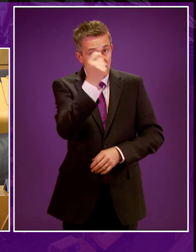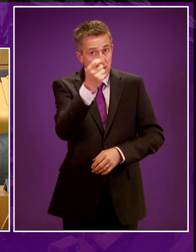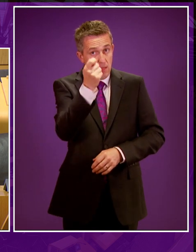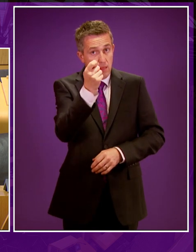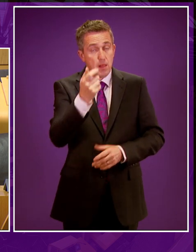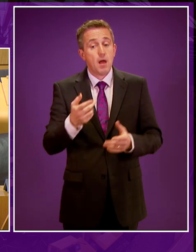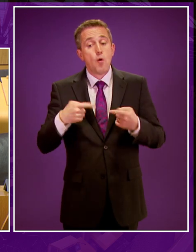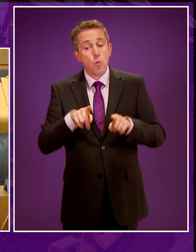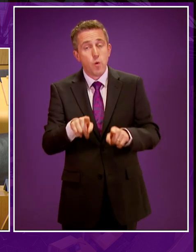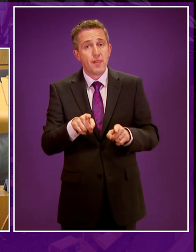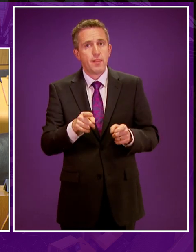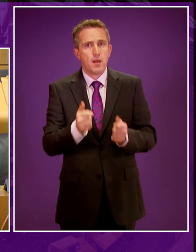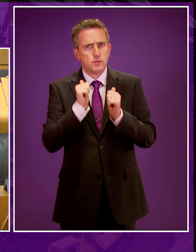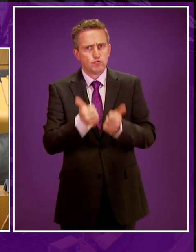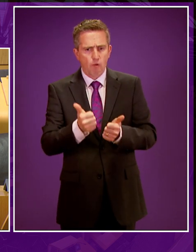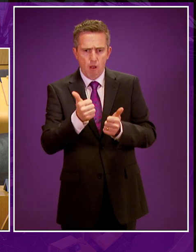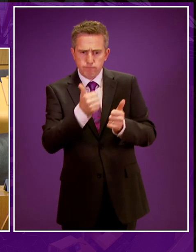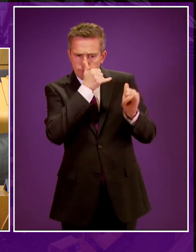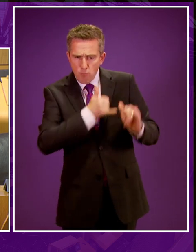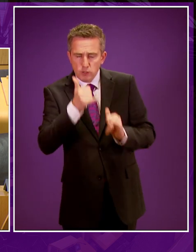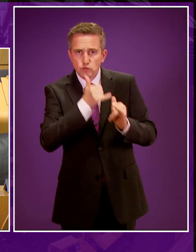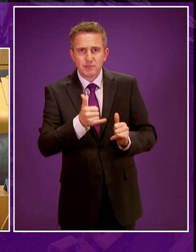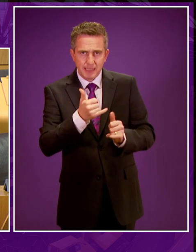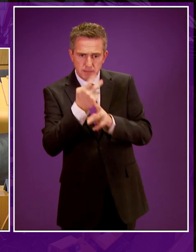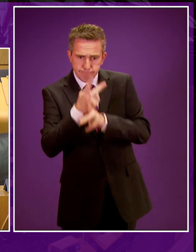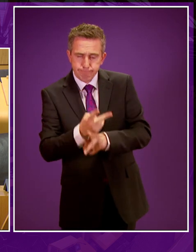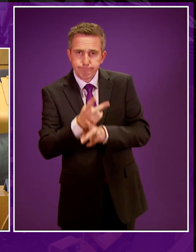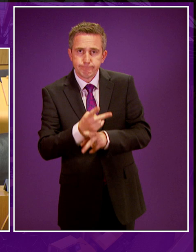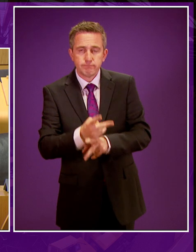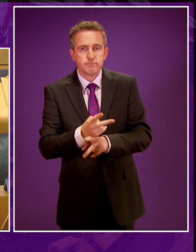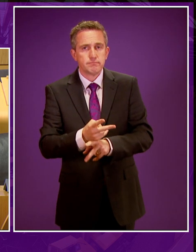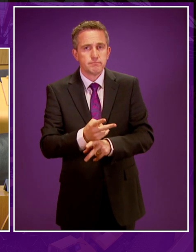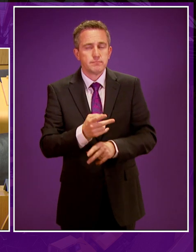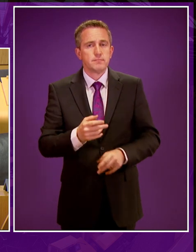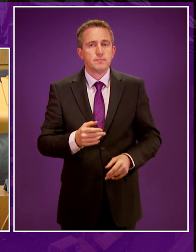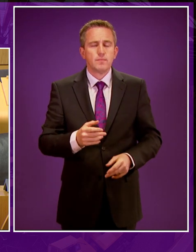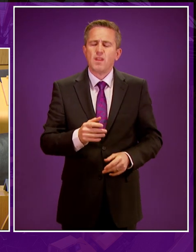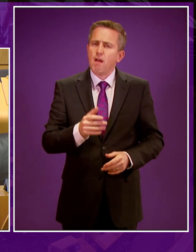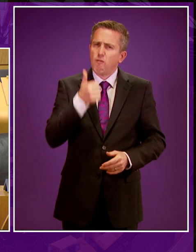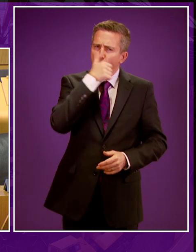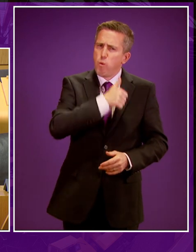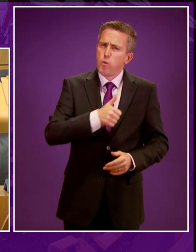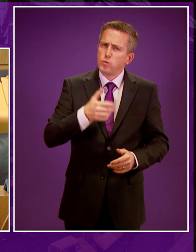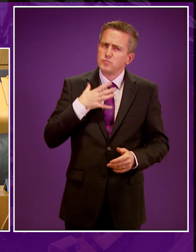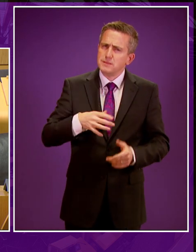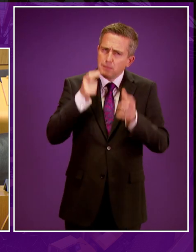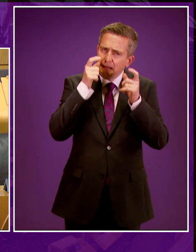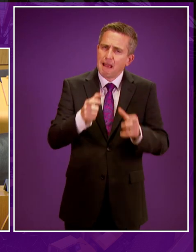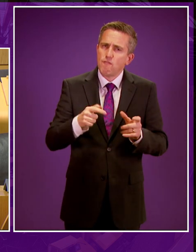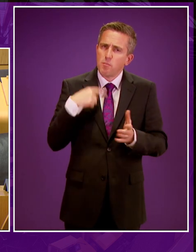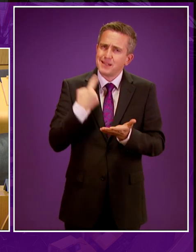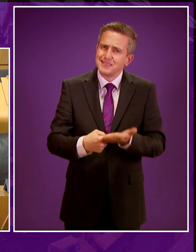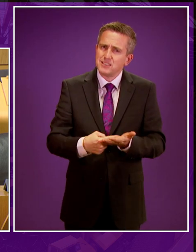strong regulatory and monitoring framework. Presenting officer, it is right that we take the utmost care when making decisions like this.